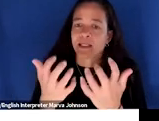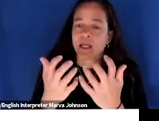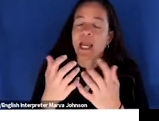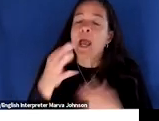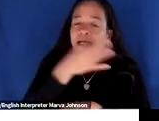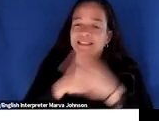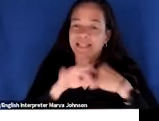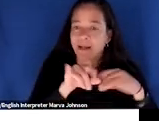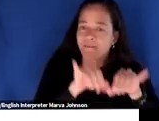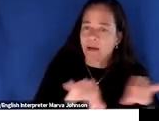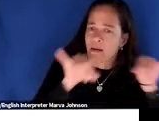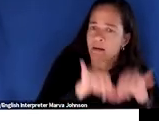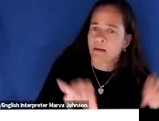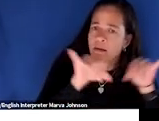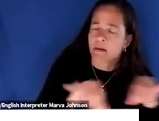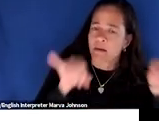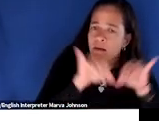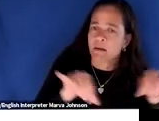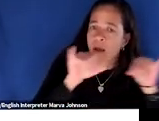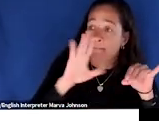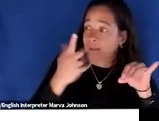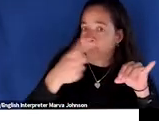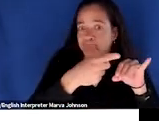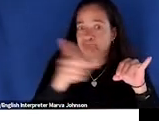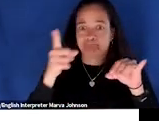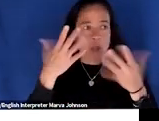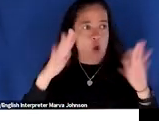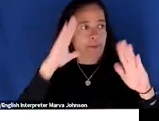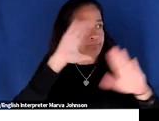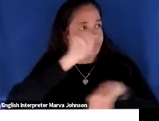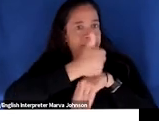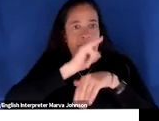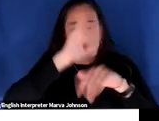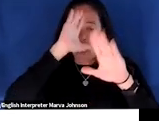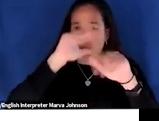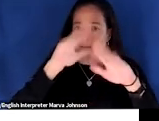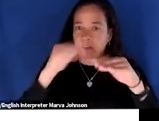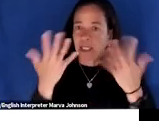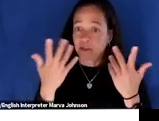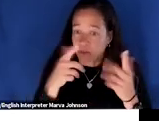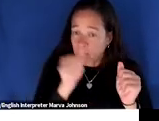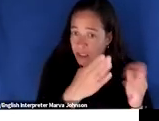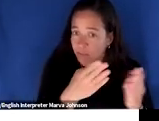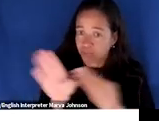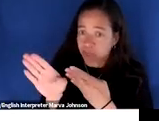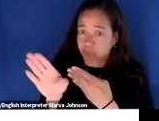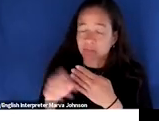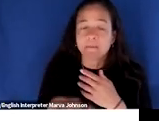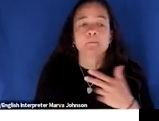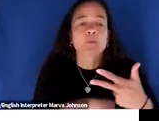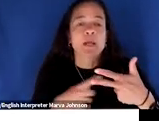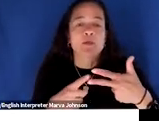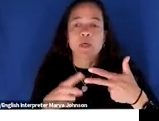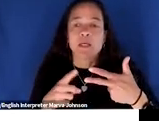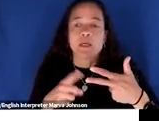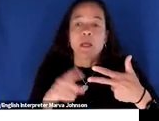always have because the expectation has been set up three is to analyze the reward and this